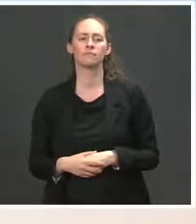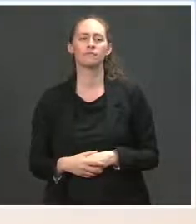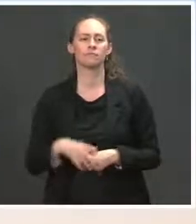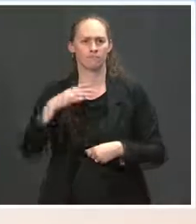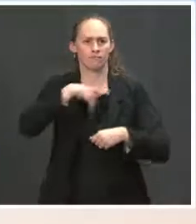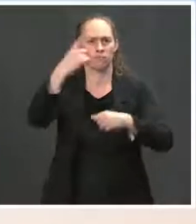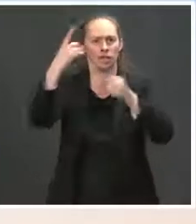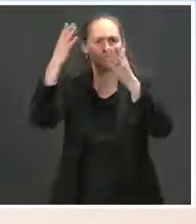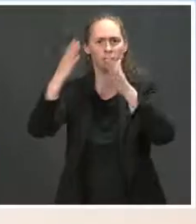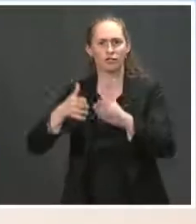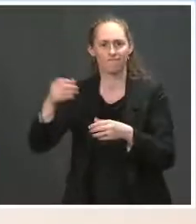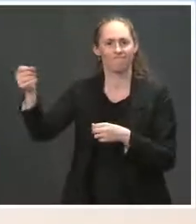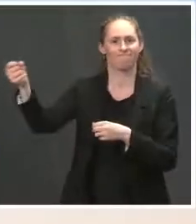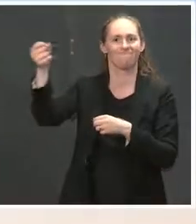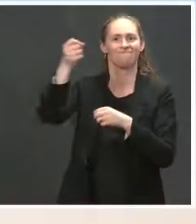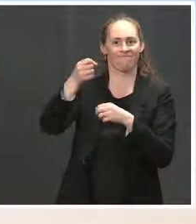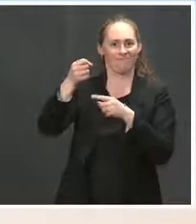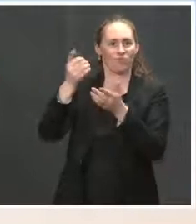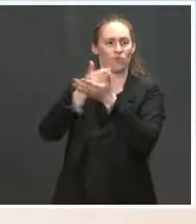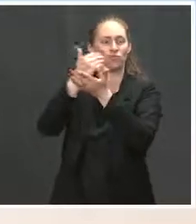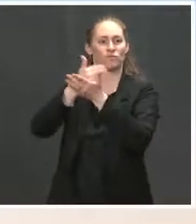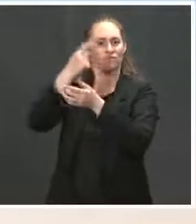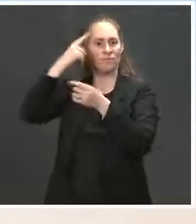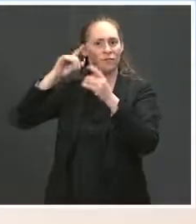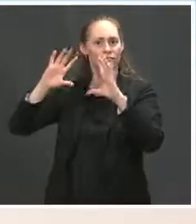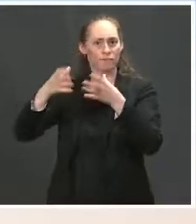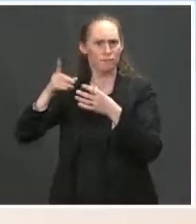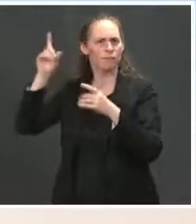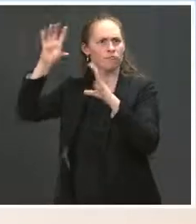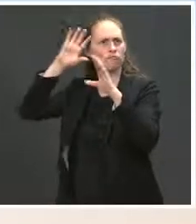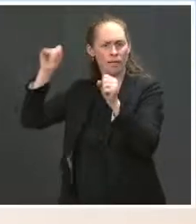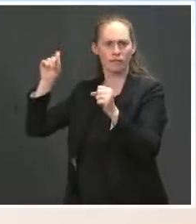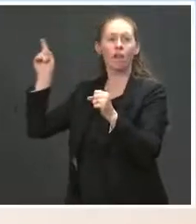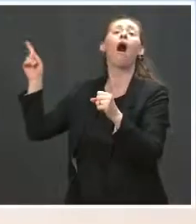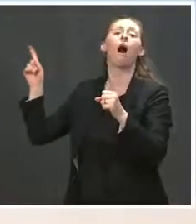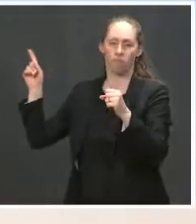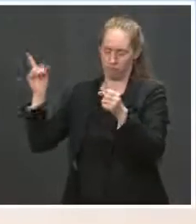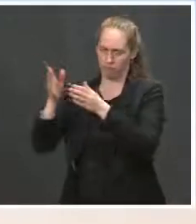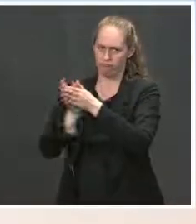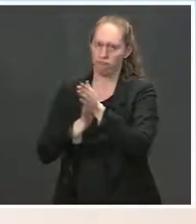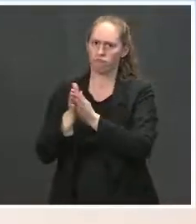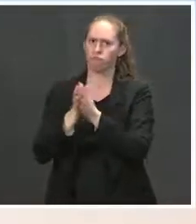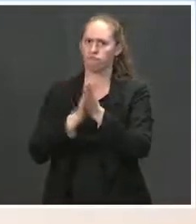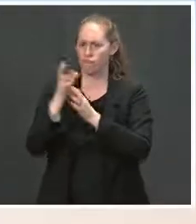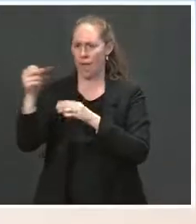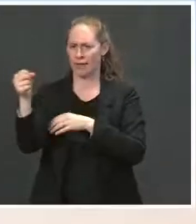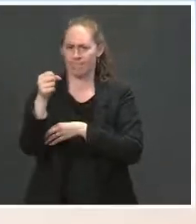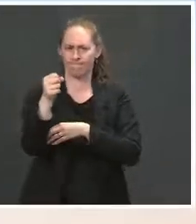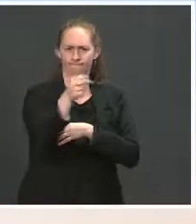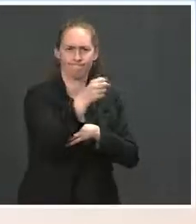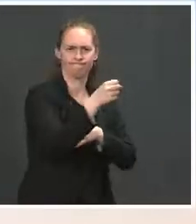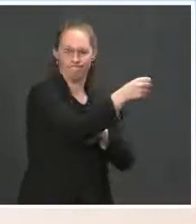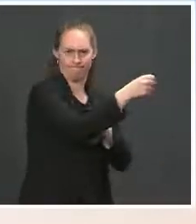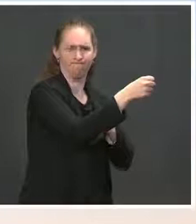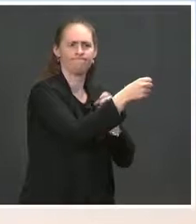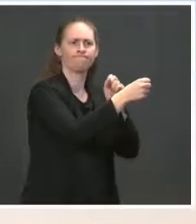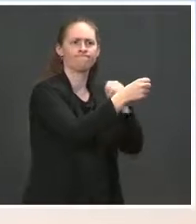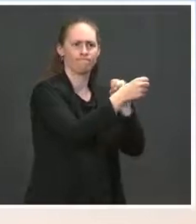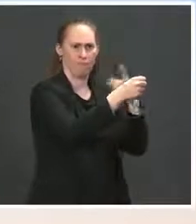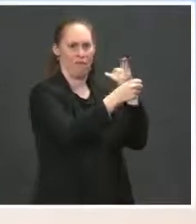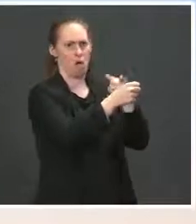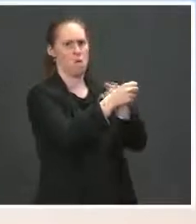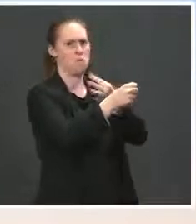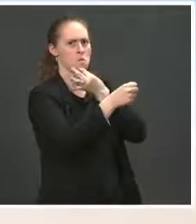remains interested in and committed to finding her position in the administration and taking advantage of all of her talents. The And last